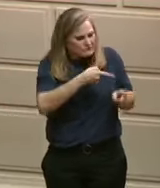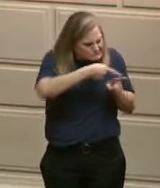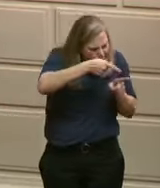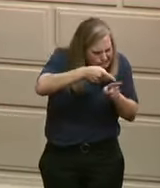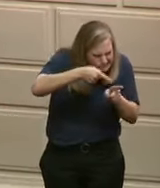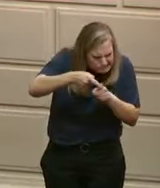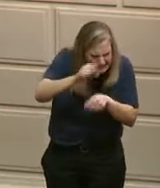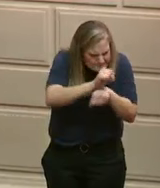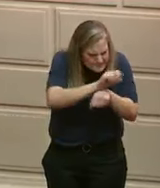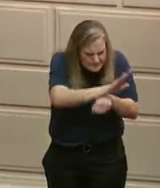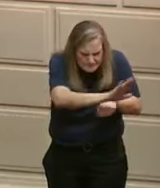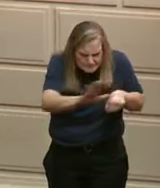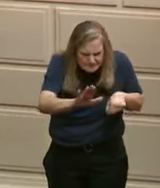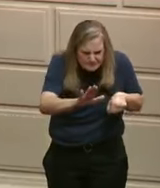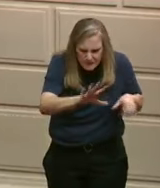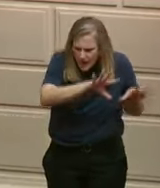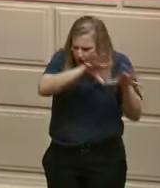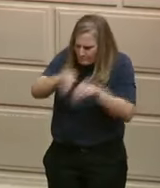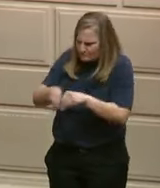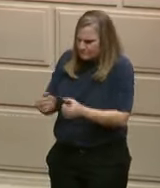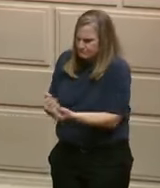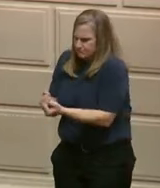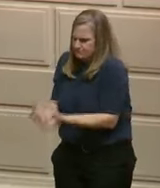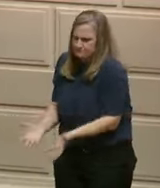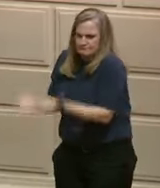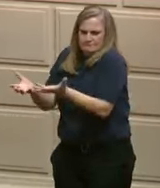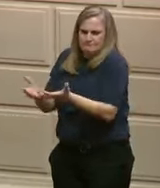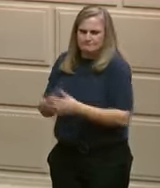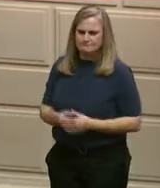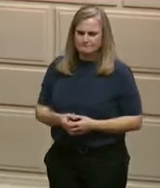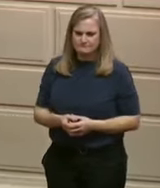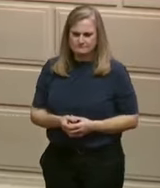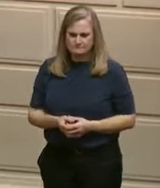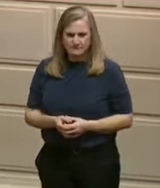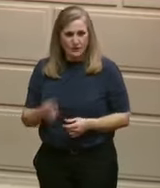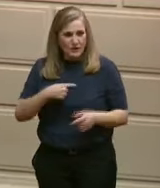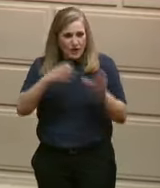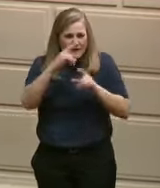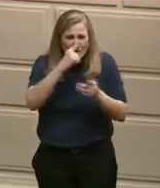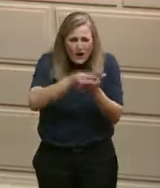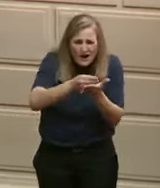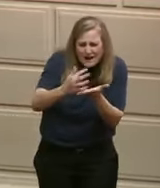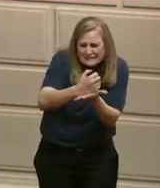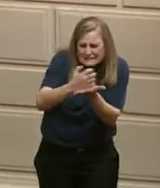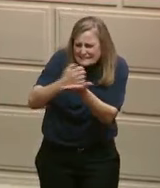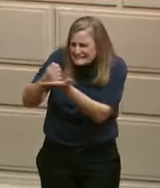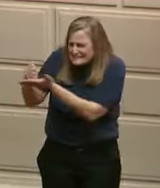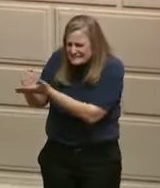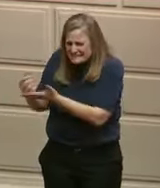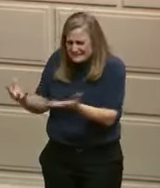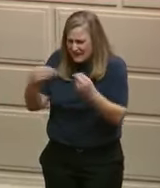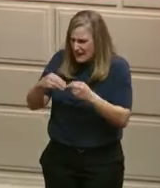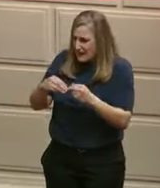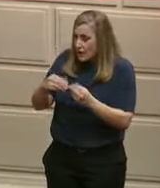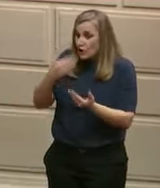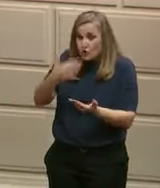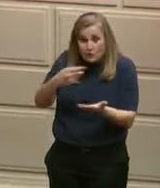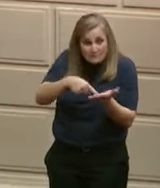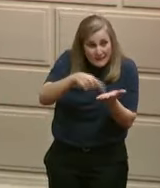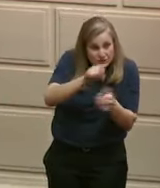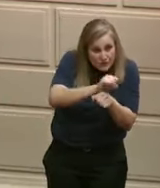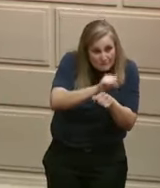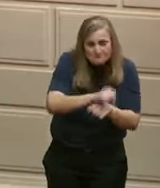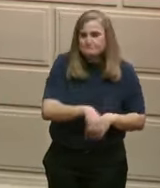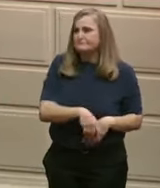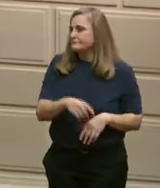We will use our resources to put people to work in good paying jobs on projects that